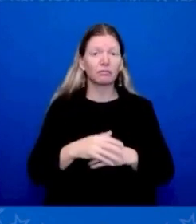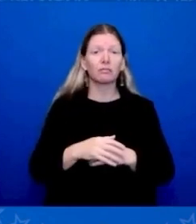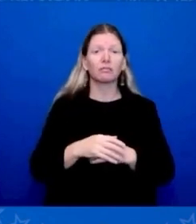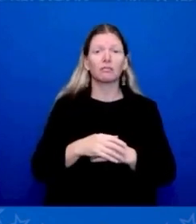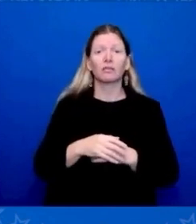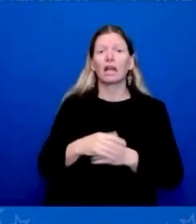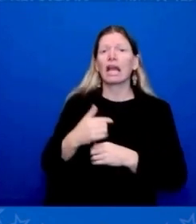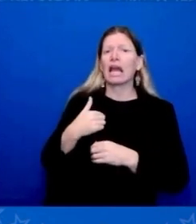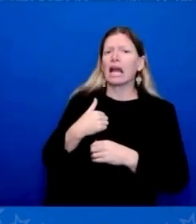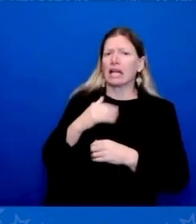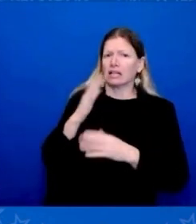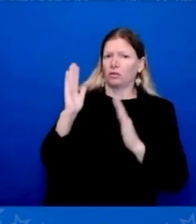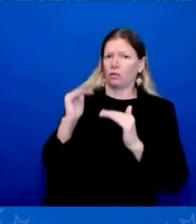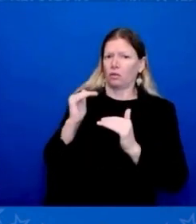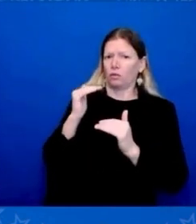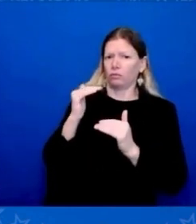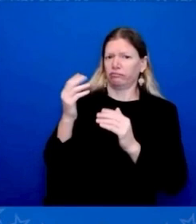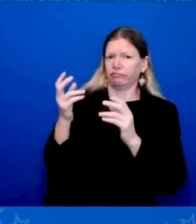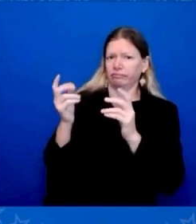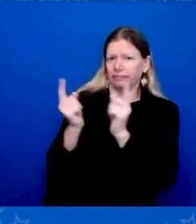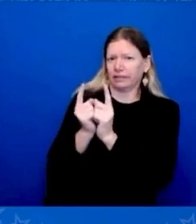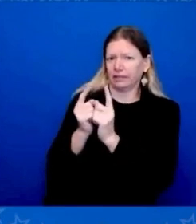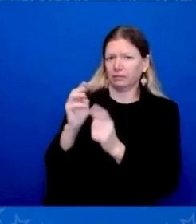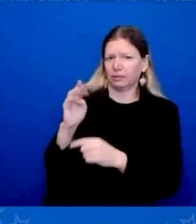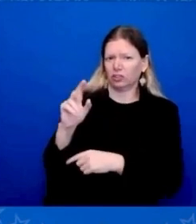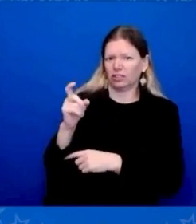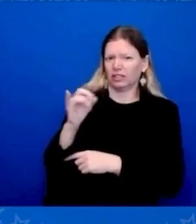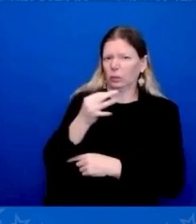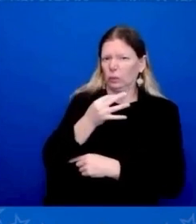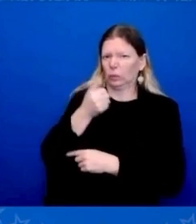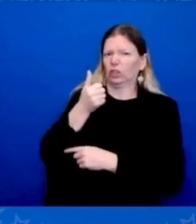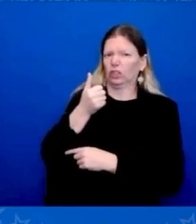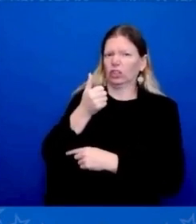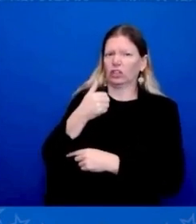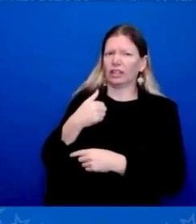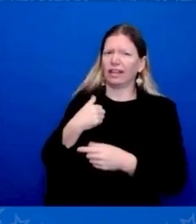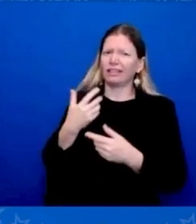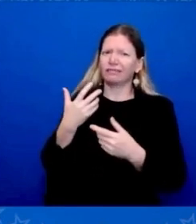So I hope we get to see him again soon. But, no, look,